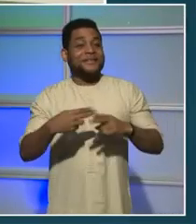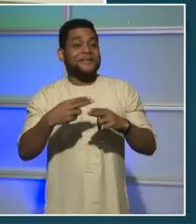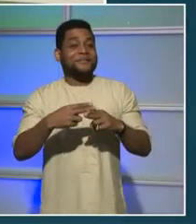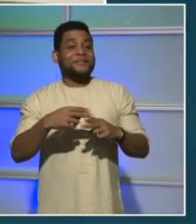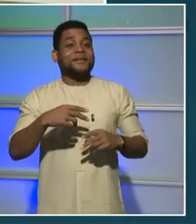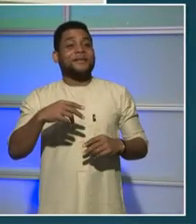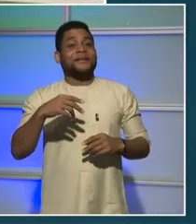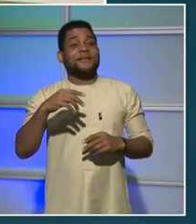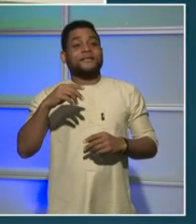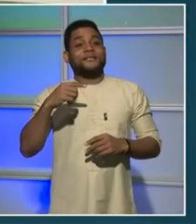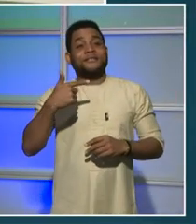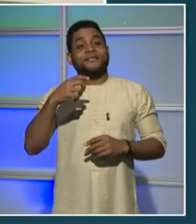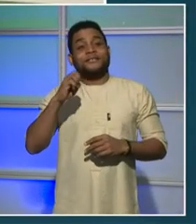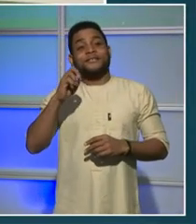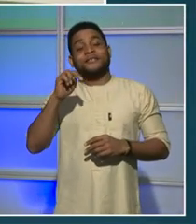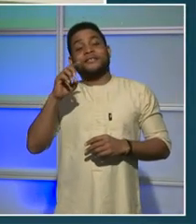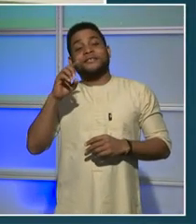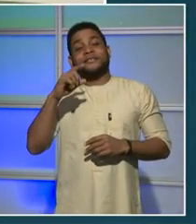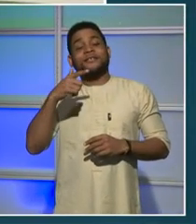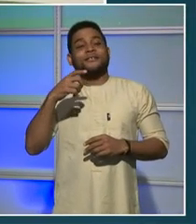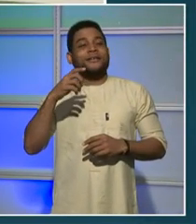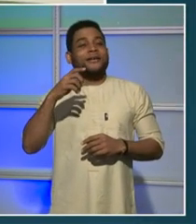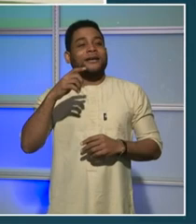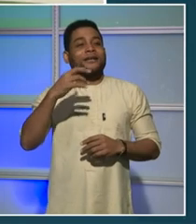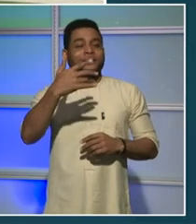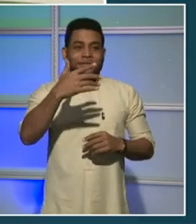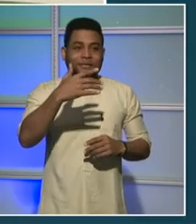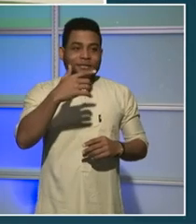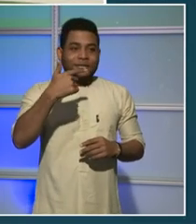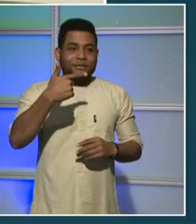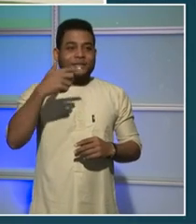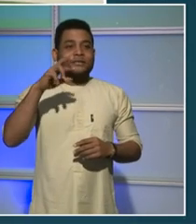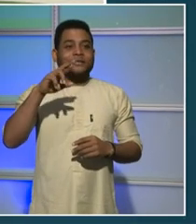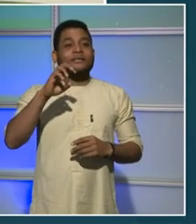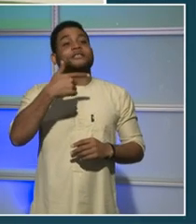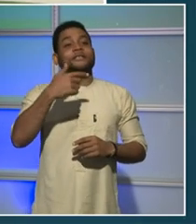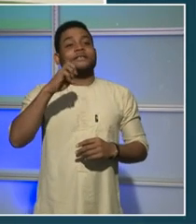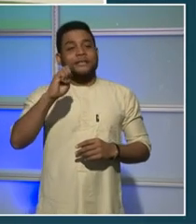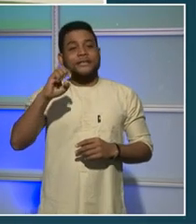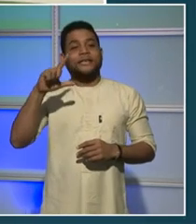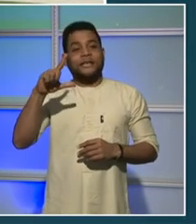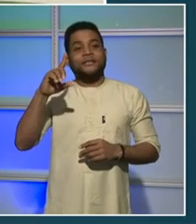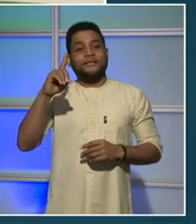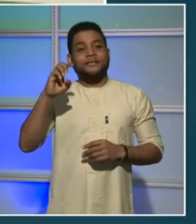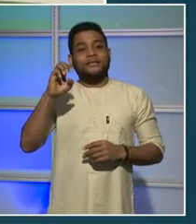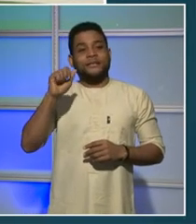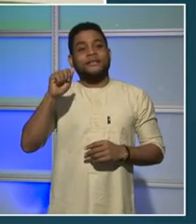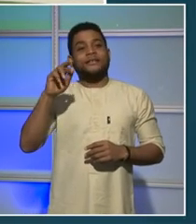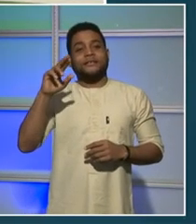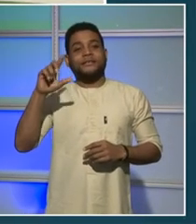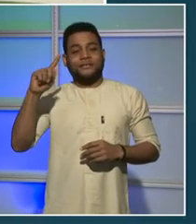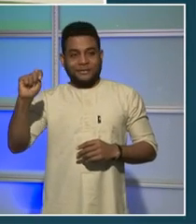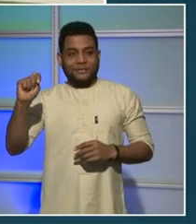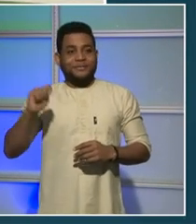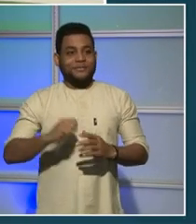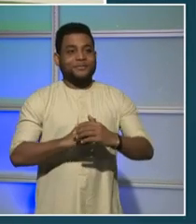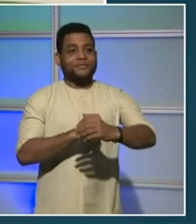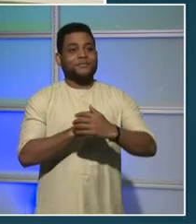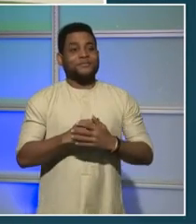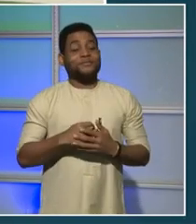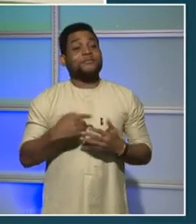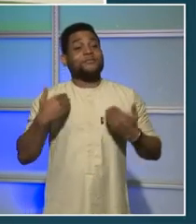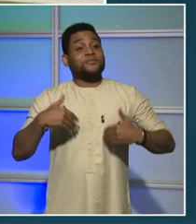ecosystem and your investment in it. As the Deputy Mayor of Public Safety and Justice, it's my responsibility to help Mayor Bowser